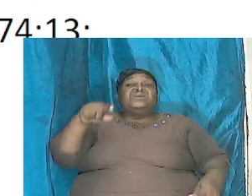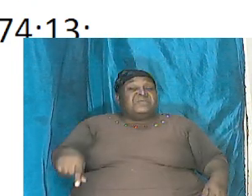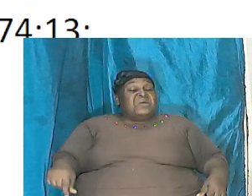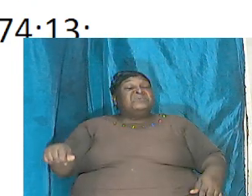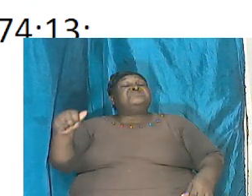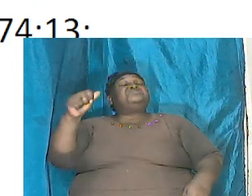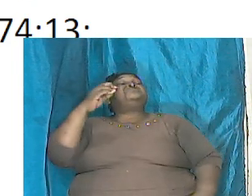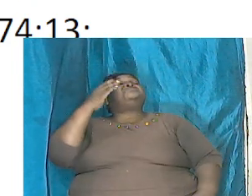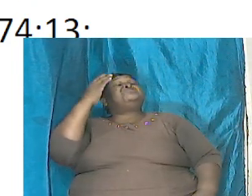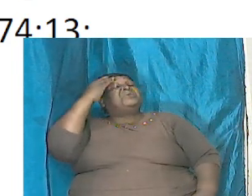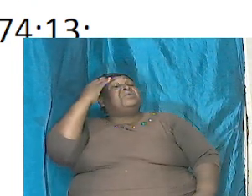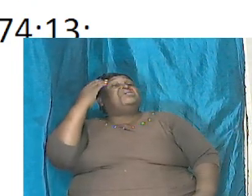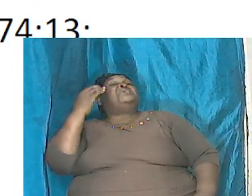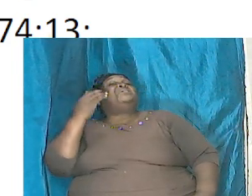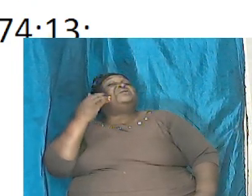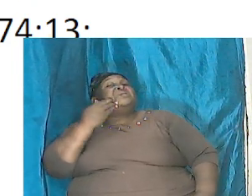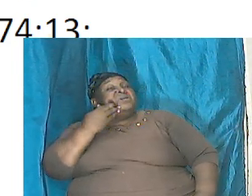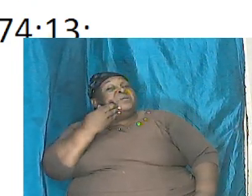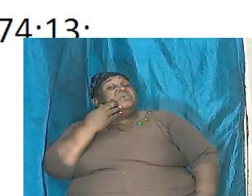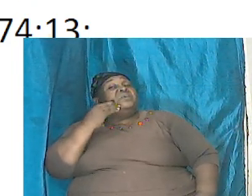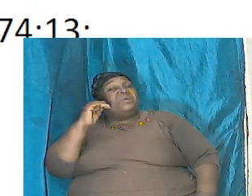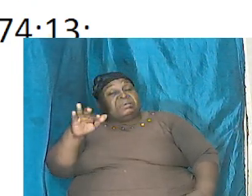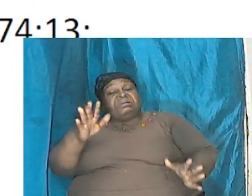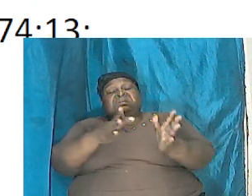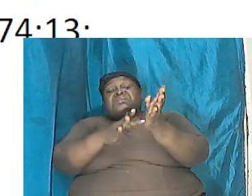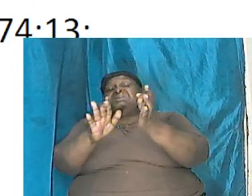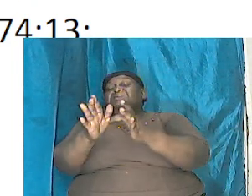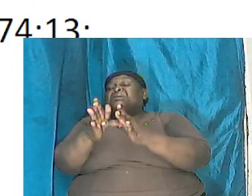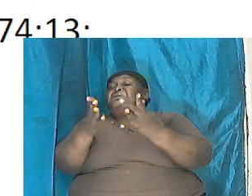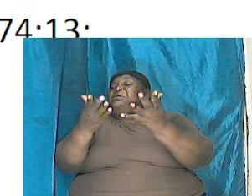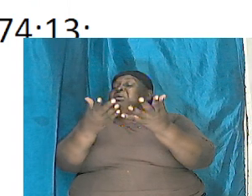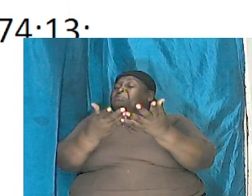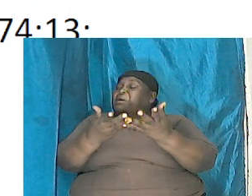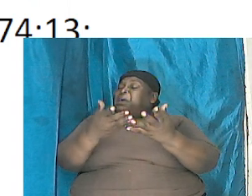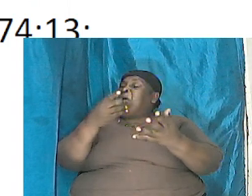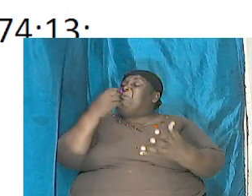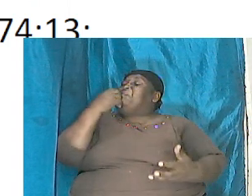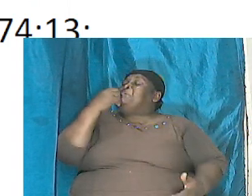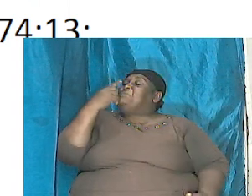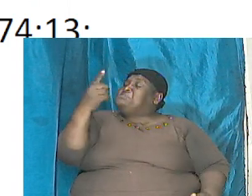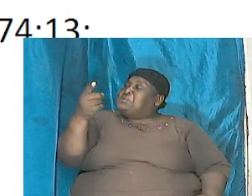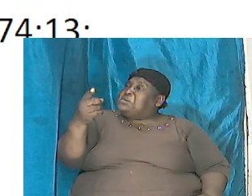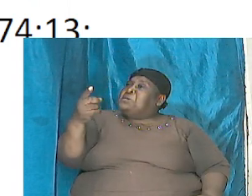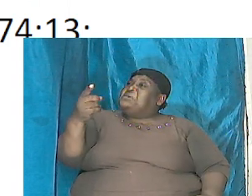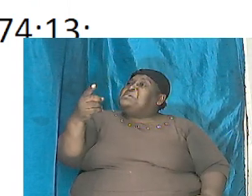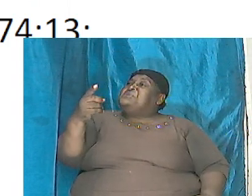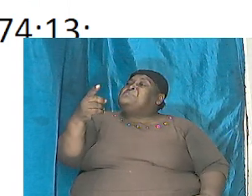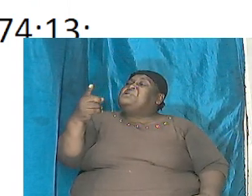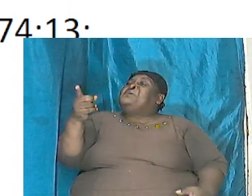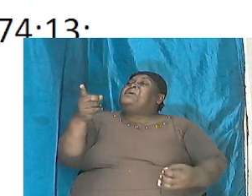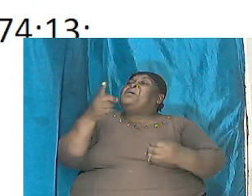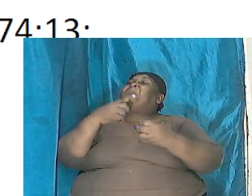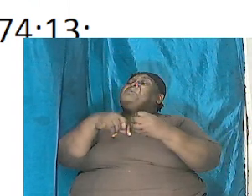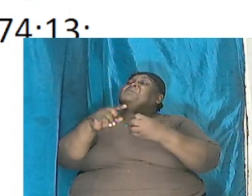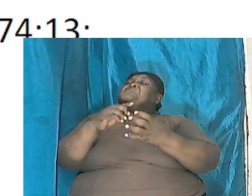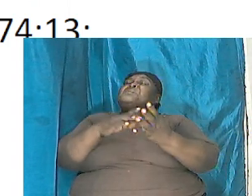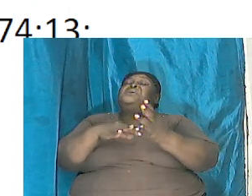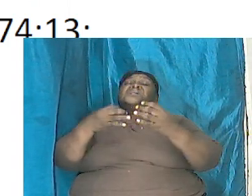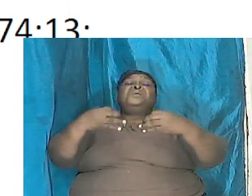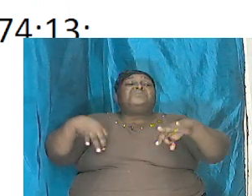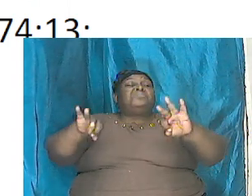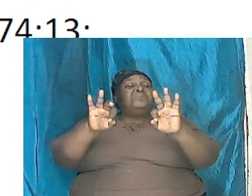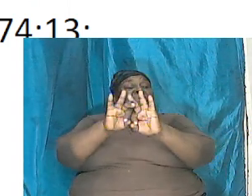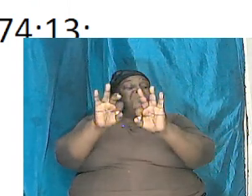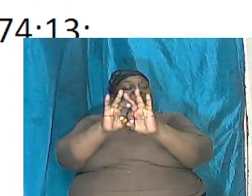is in the Bible described and it is important that we